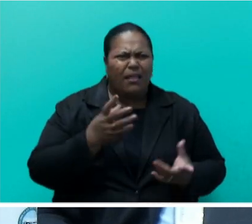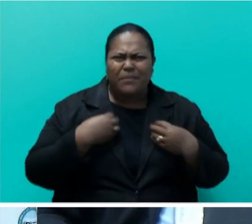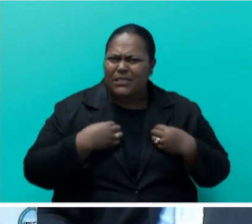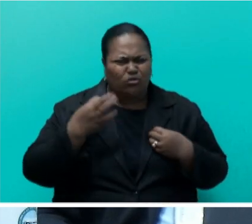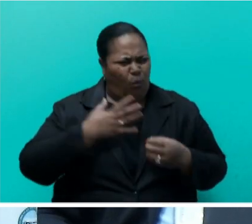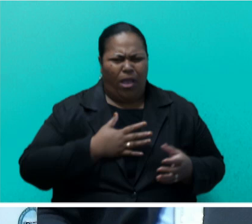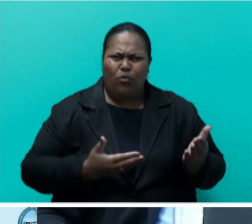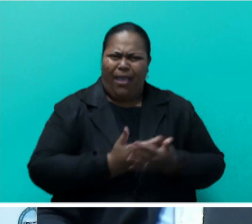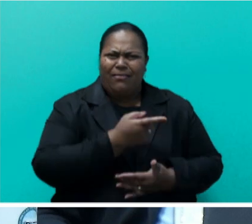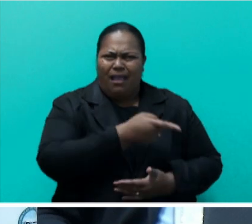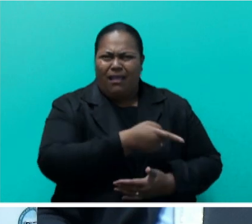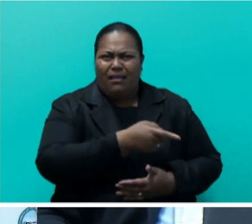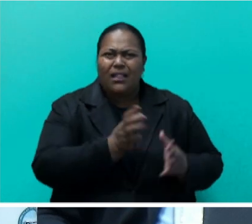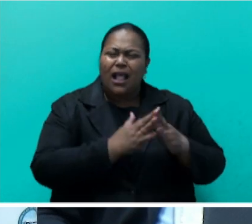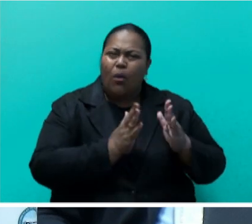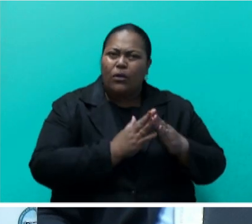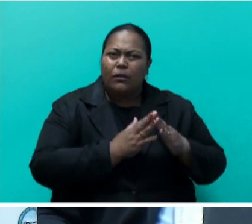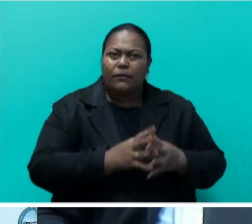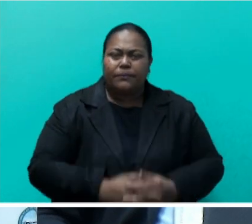which are key to the region's economic growth.